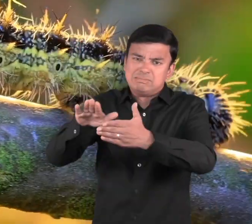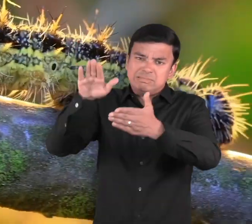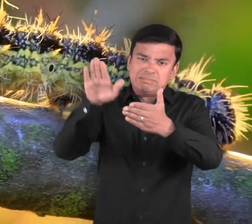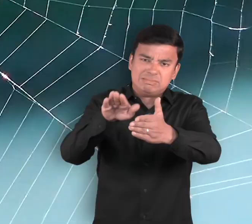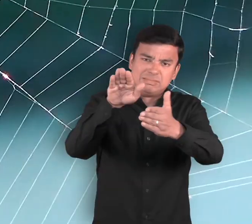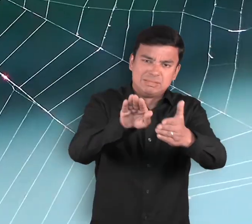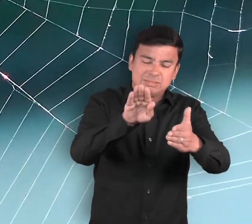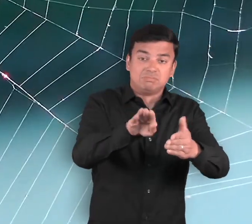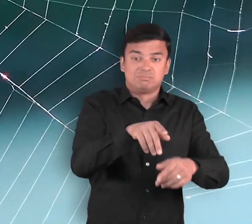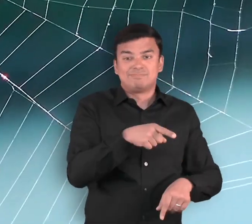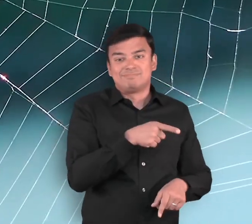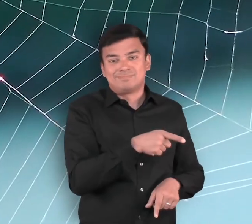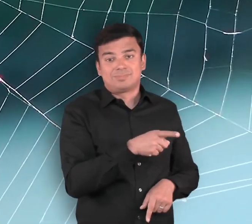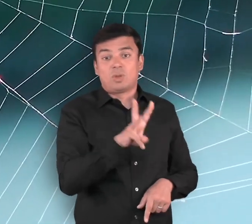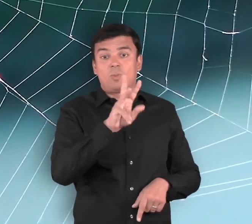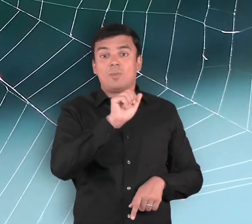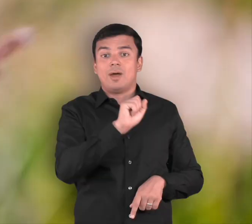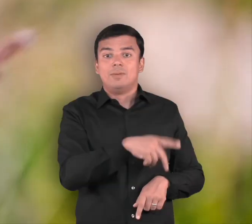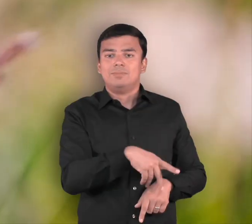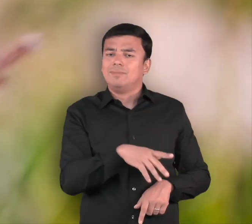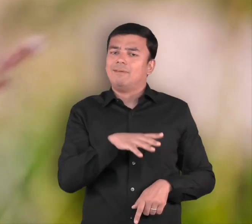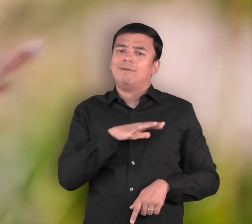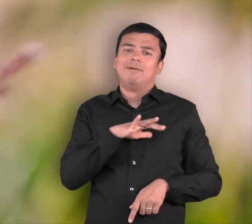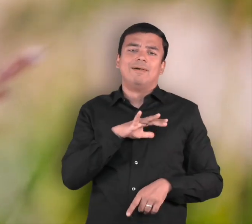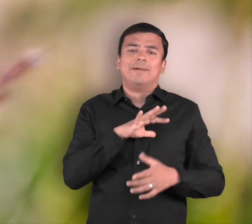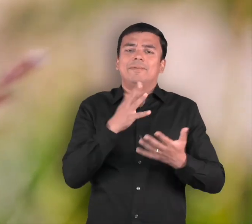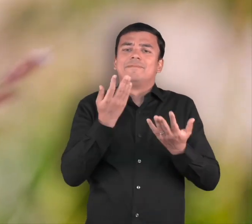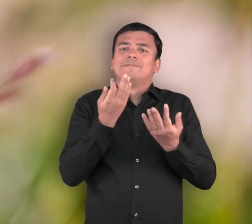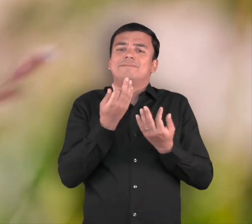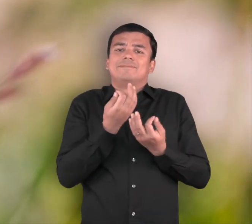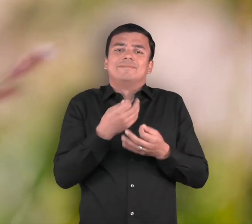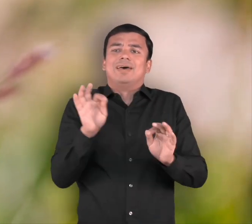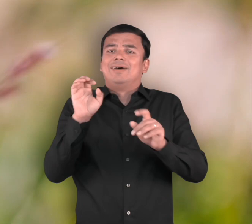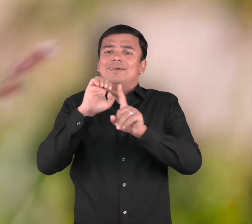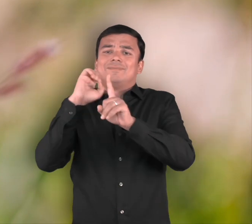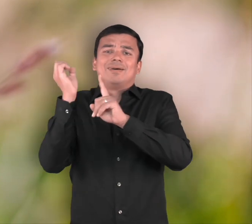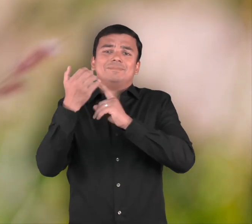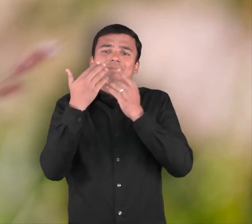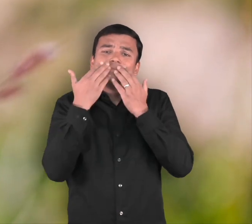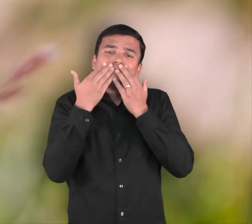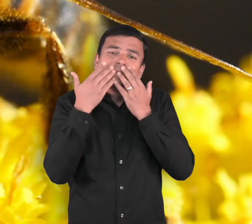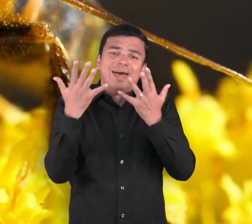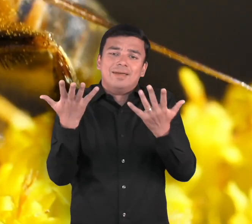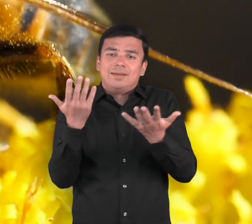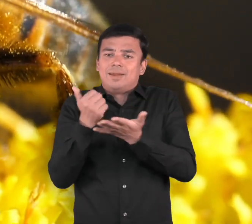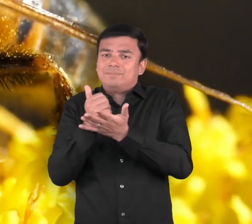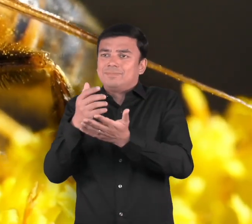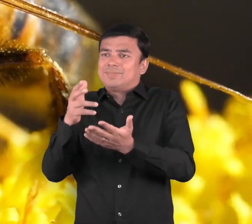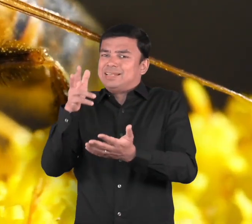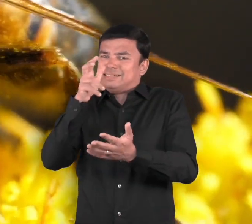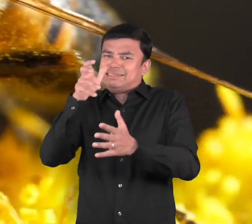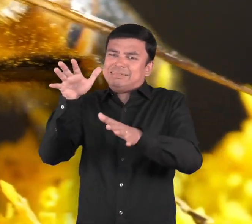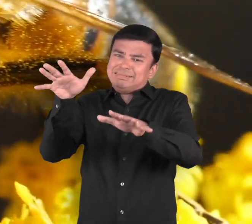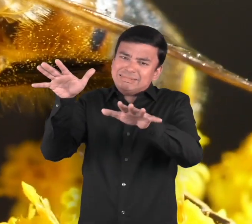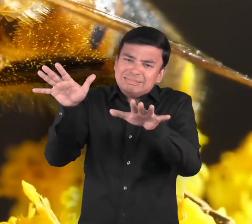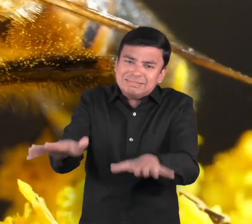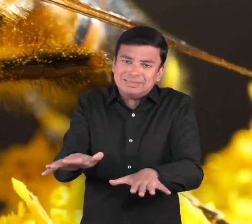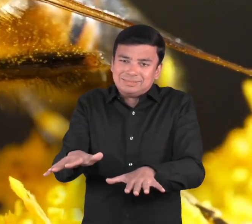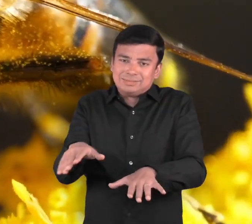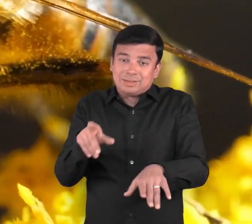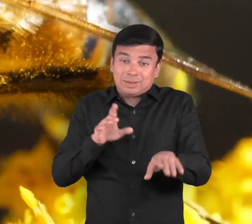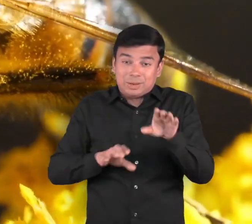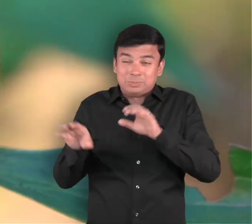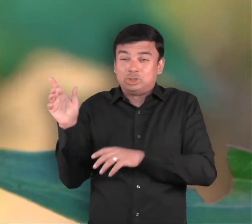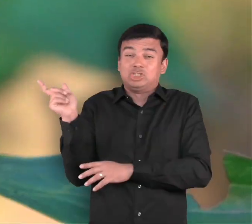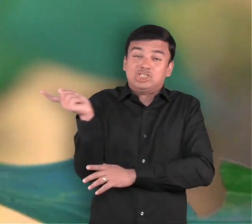caterpillars, and spiders. In addition, wasps are a free and eco-friendly way to control